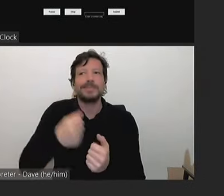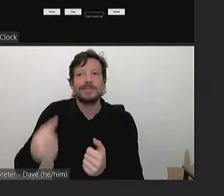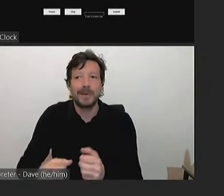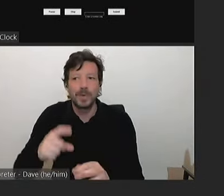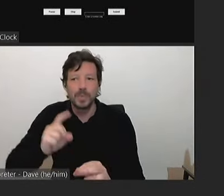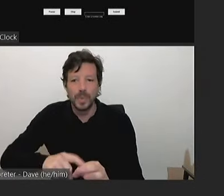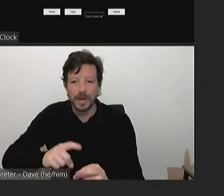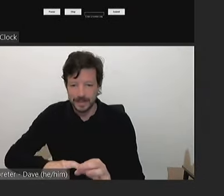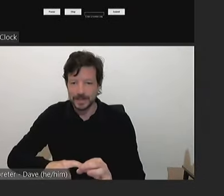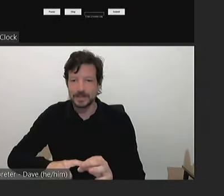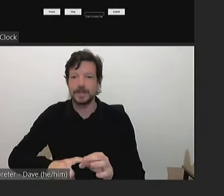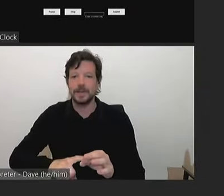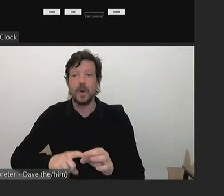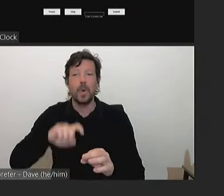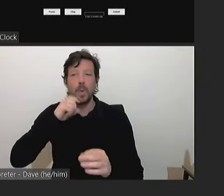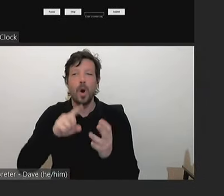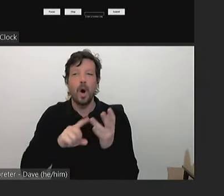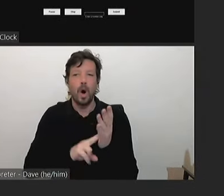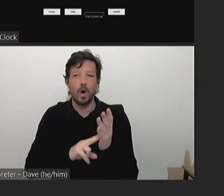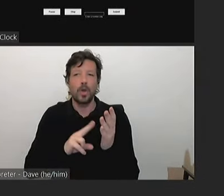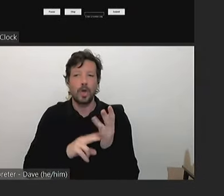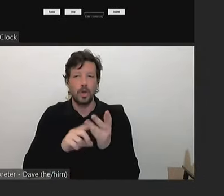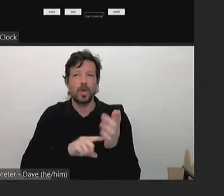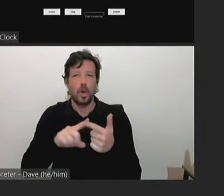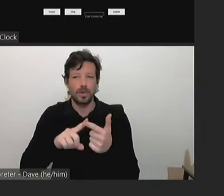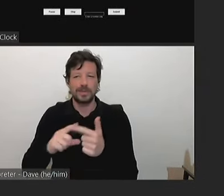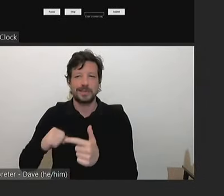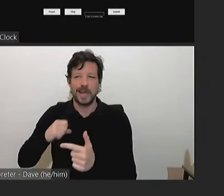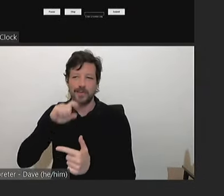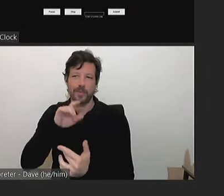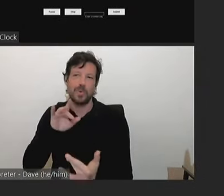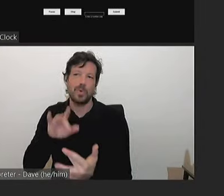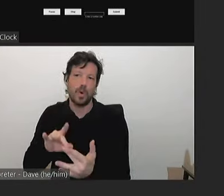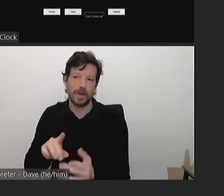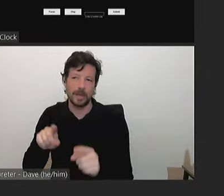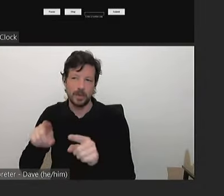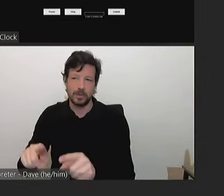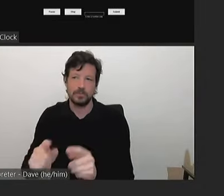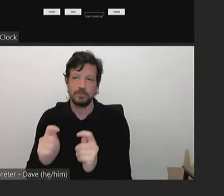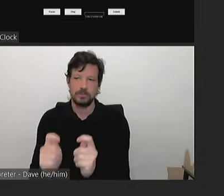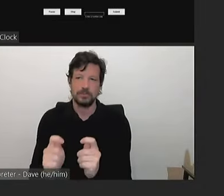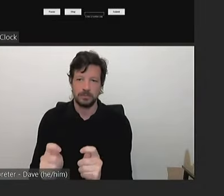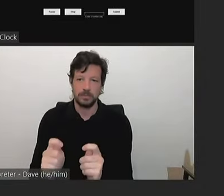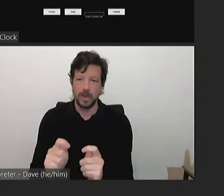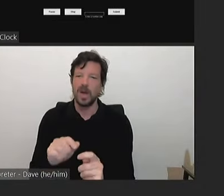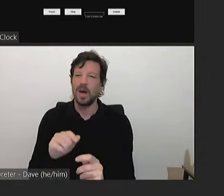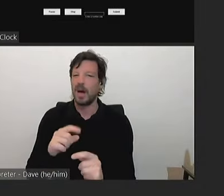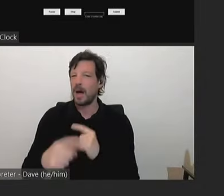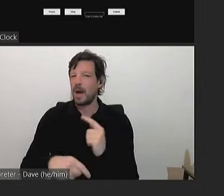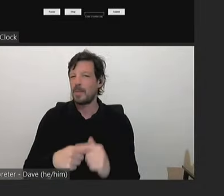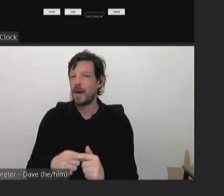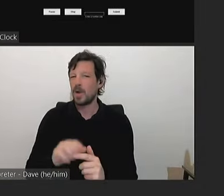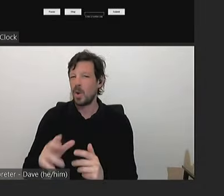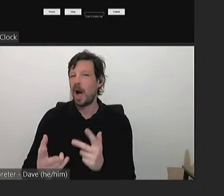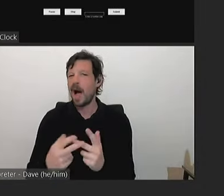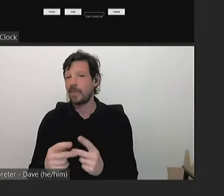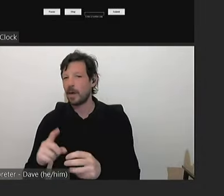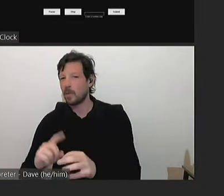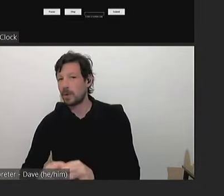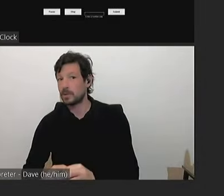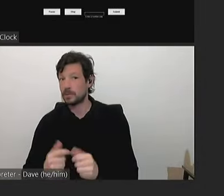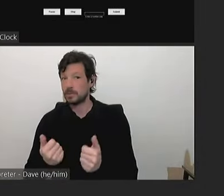do, can we take that on notice and get one of our officers to, uh, contact you in reference to those other questions that you seem to have?